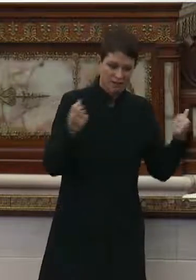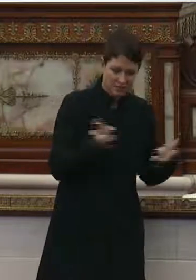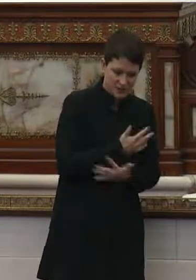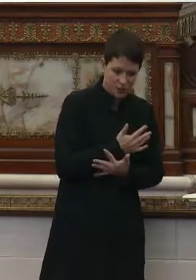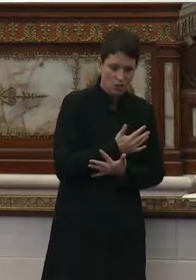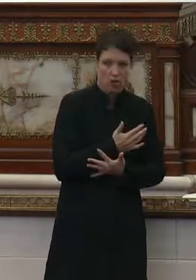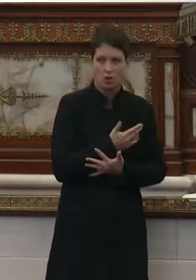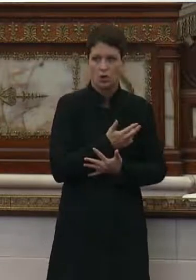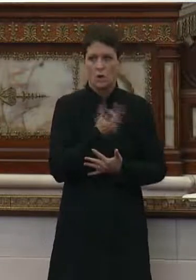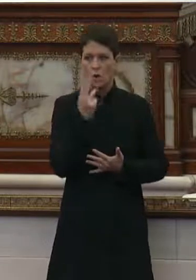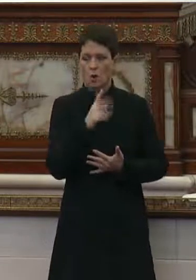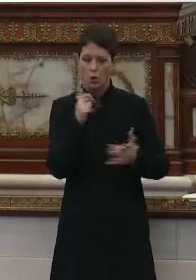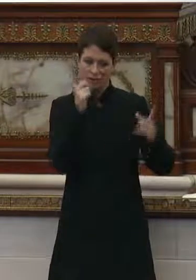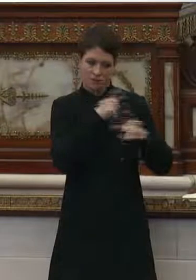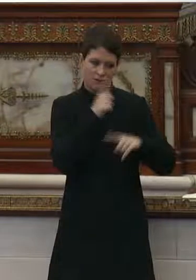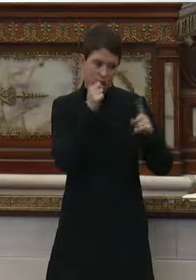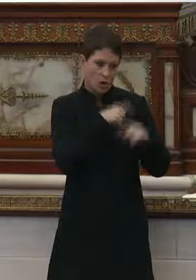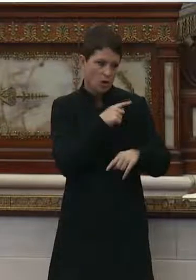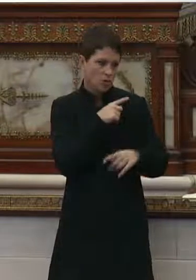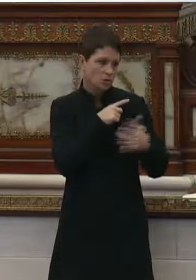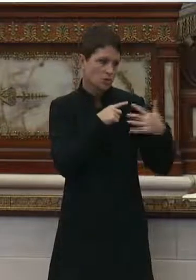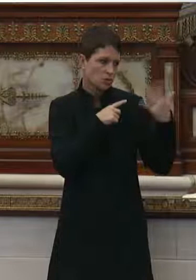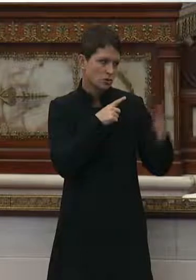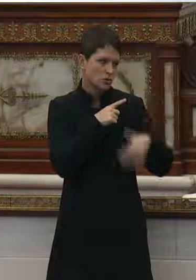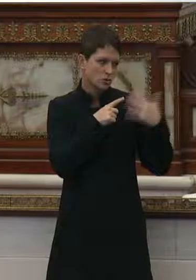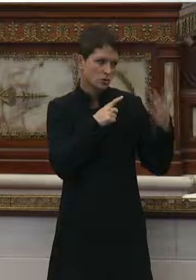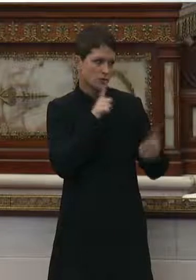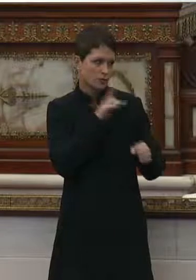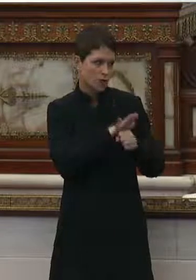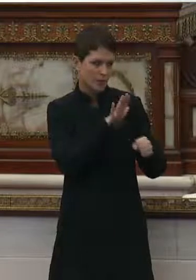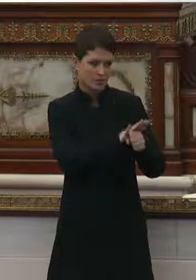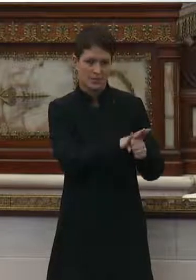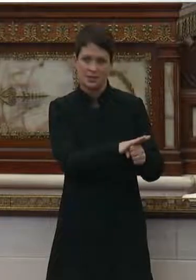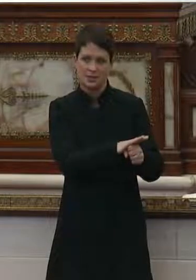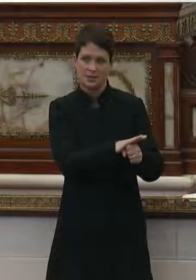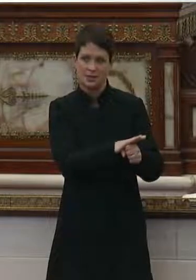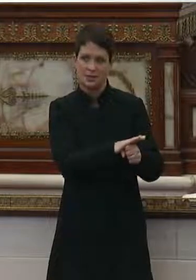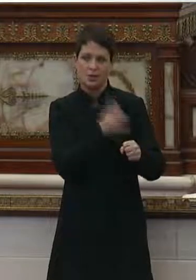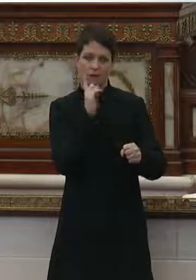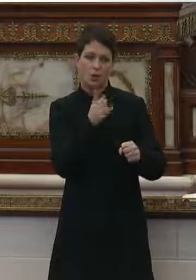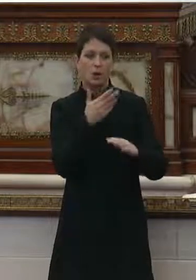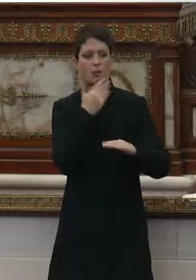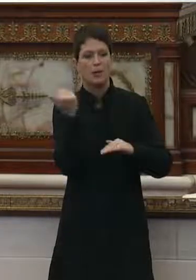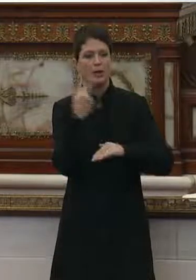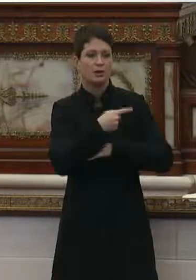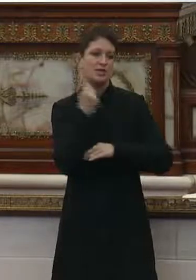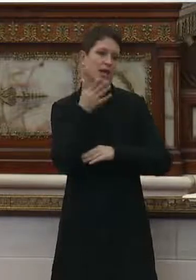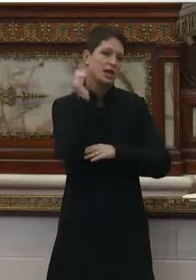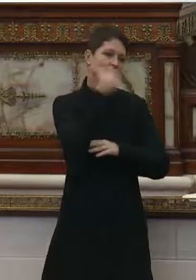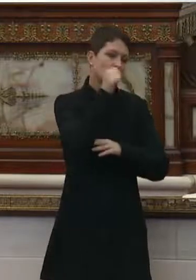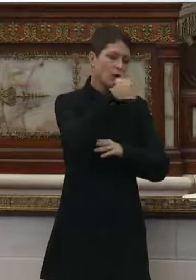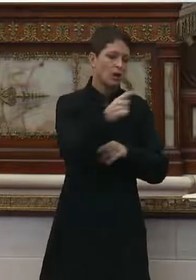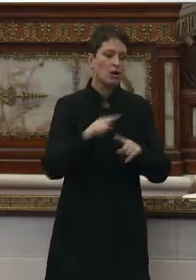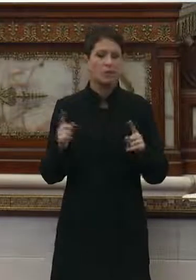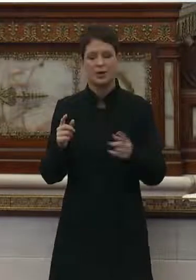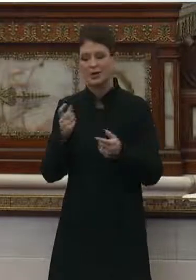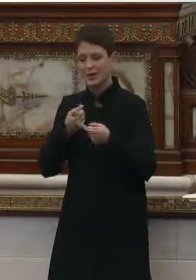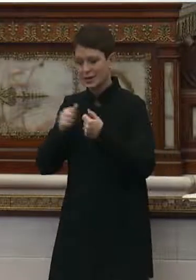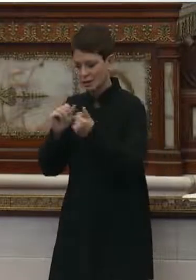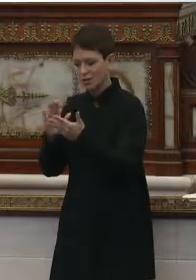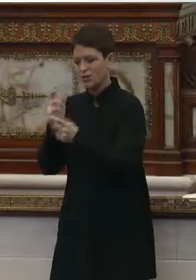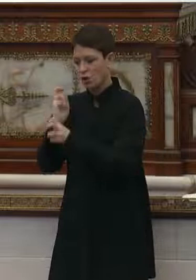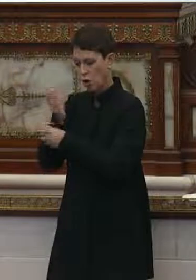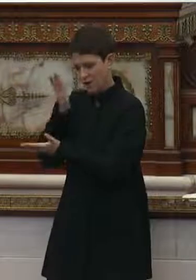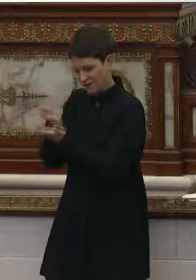false promises of a better day, but dealing with the hard truths and the hard